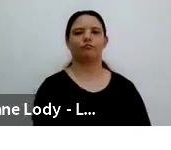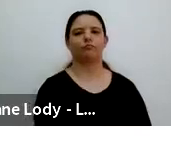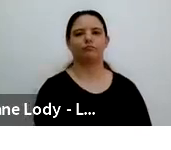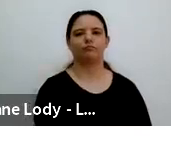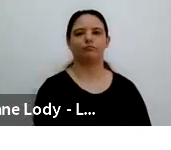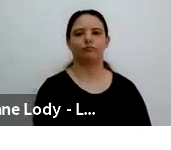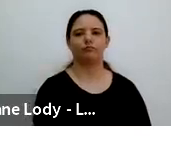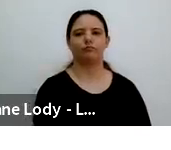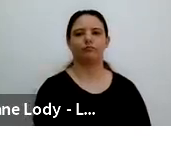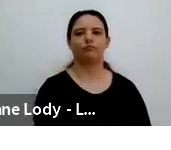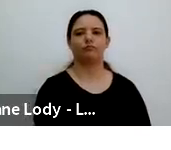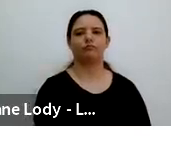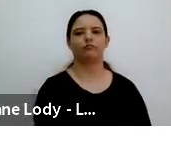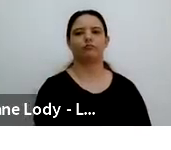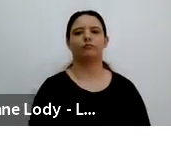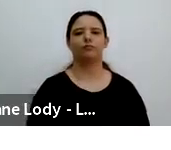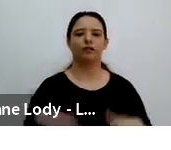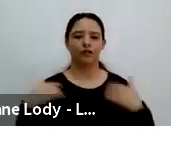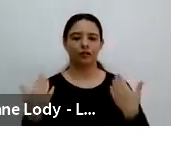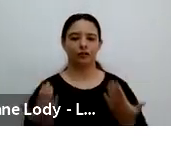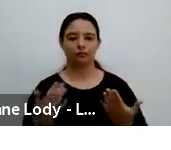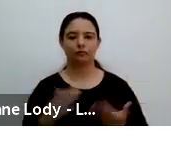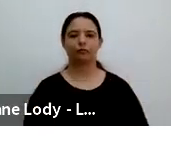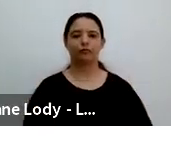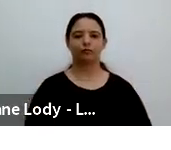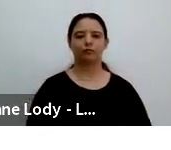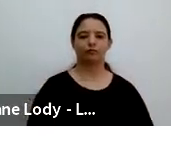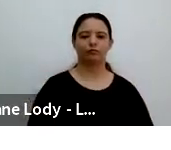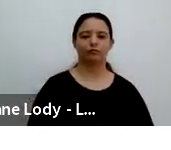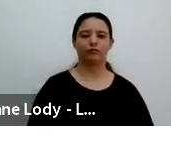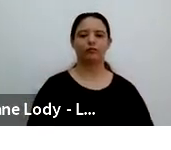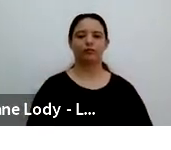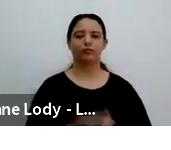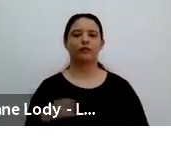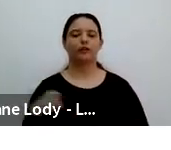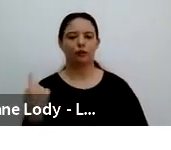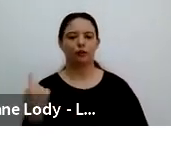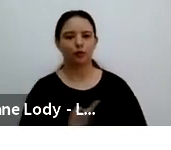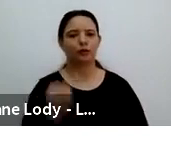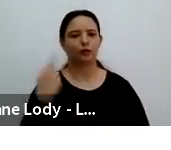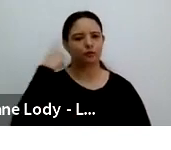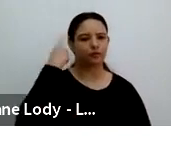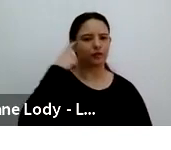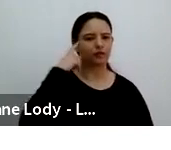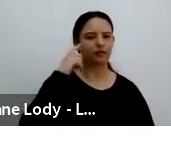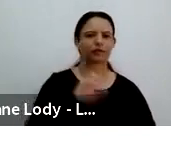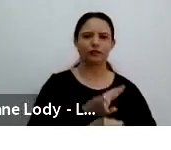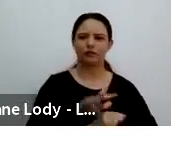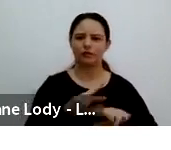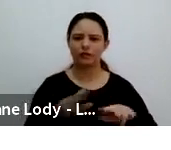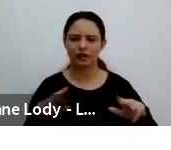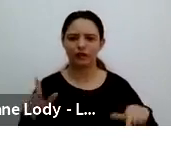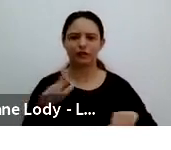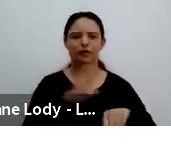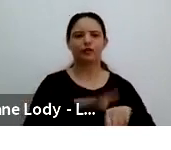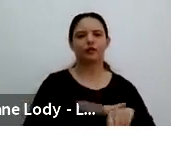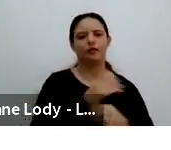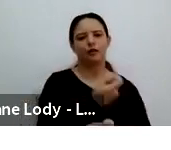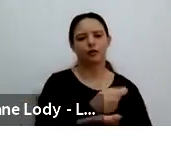and Guattari, Latour, Karen Barad, and to chat, Vygotsky, Cole, Scribner, Engstrom, Del Rio Alvarez,